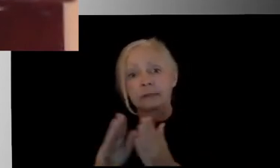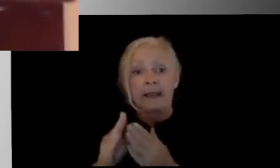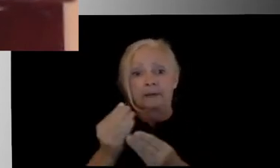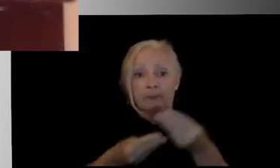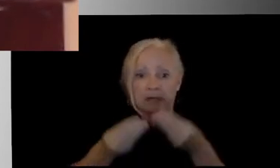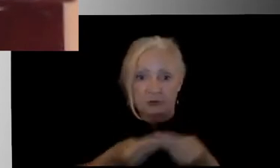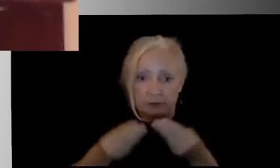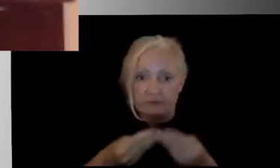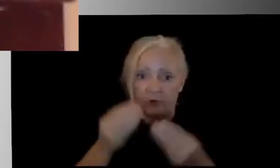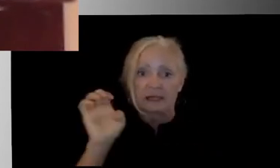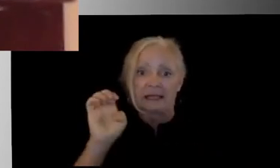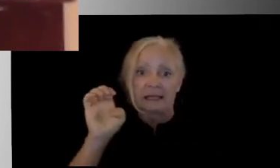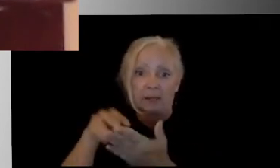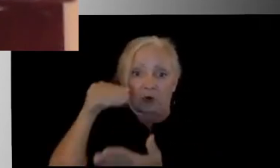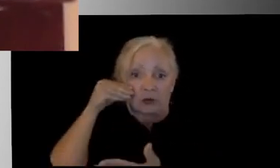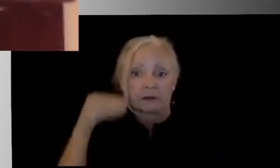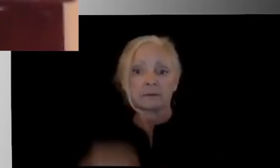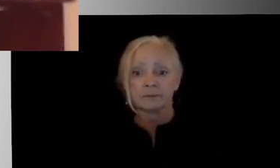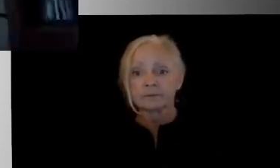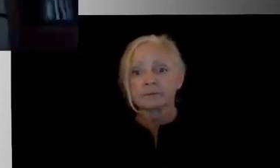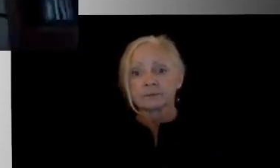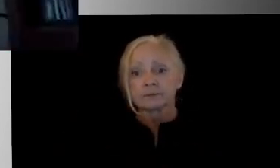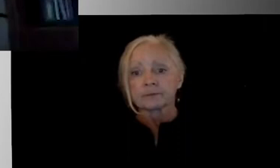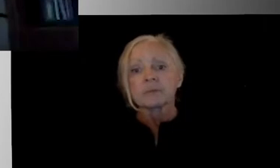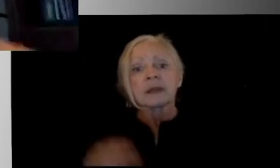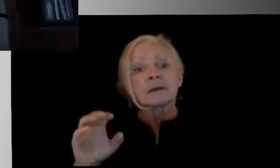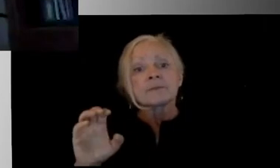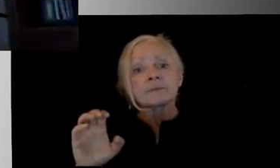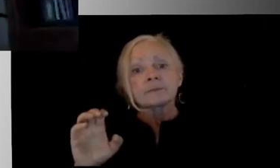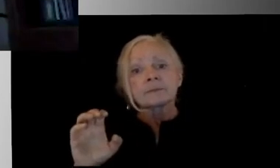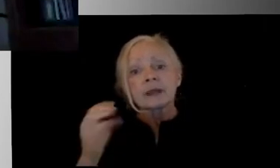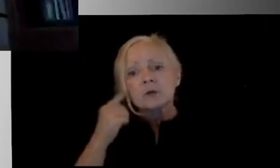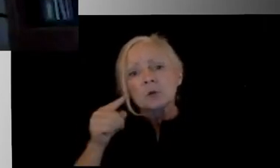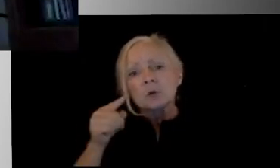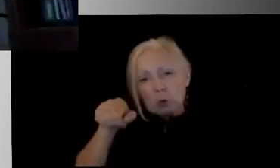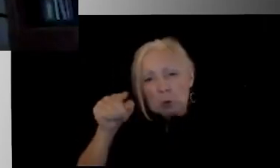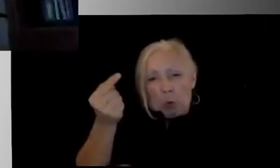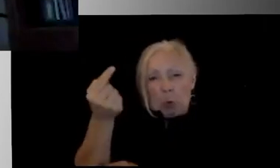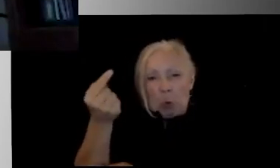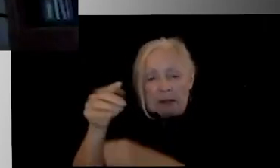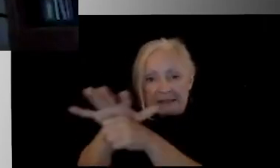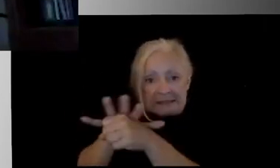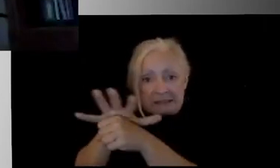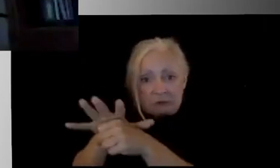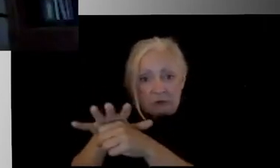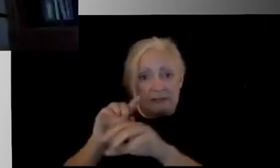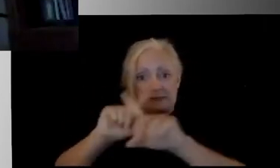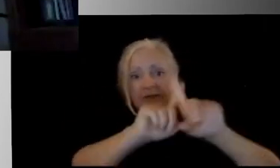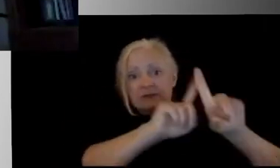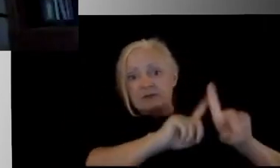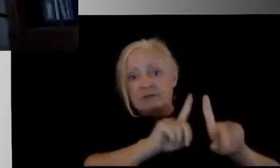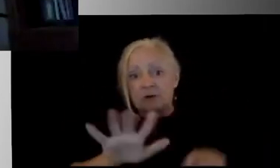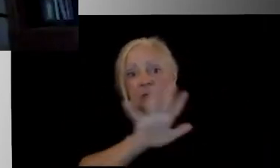the e-learning option. Okay. Now, I know you're only one district in the state, and everyone's will look different how they